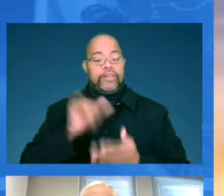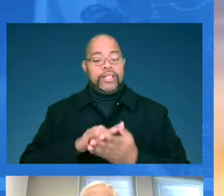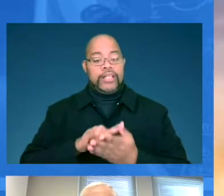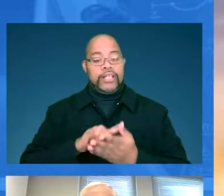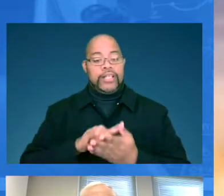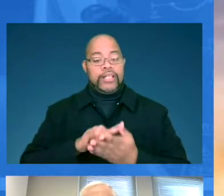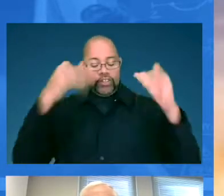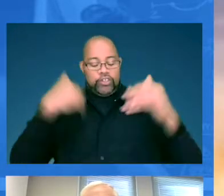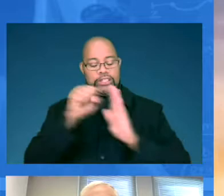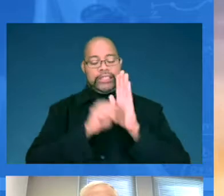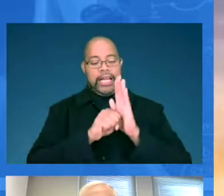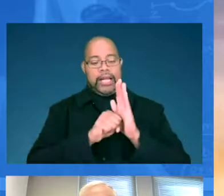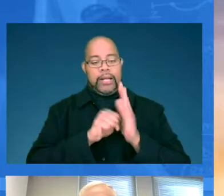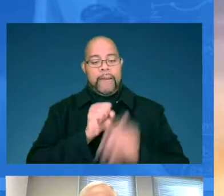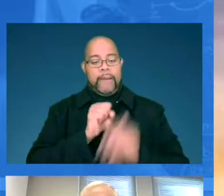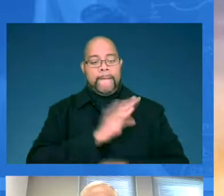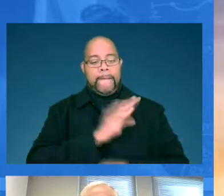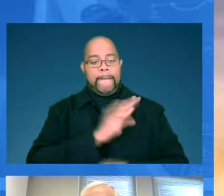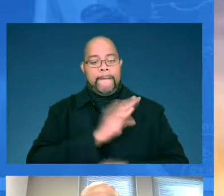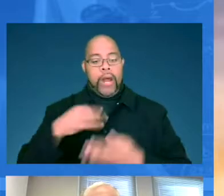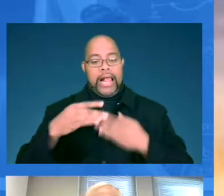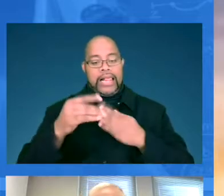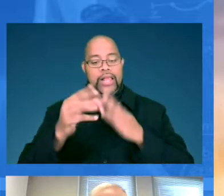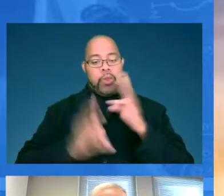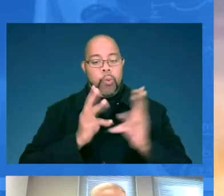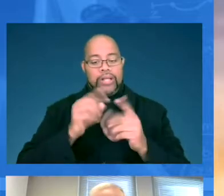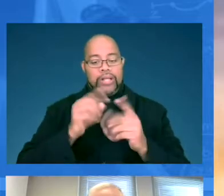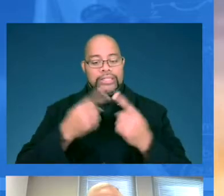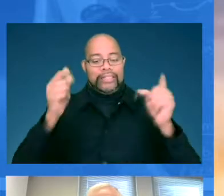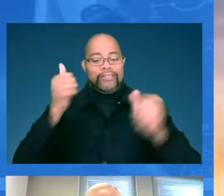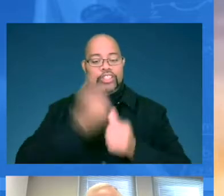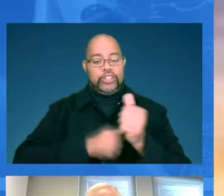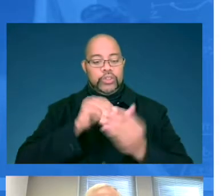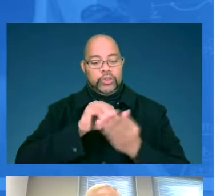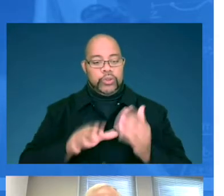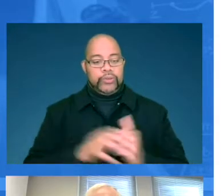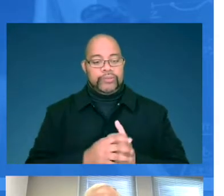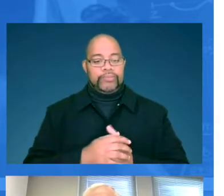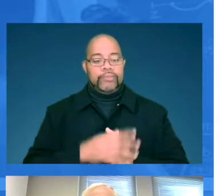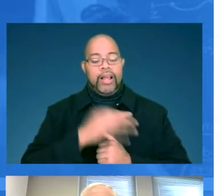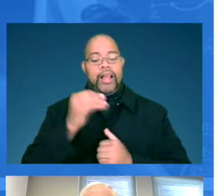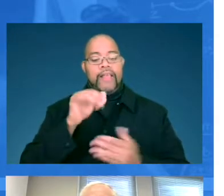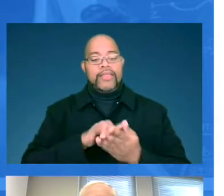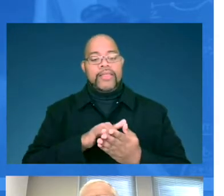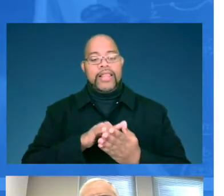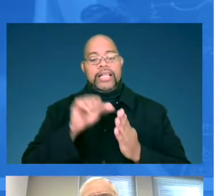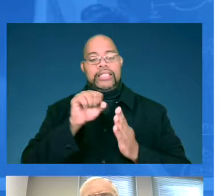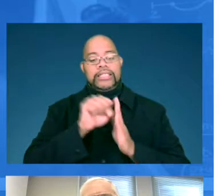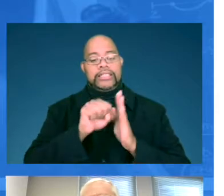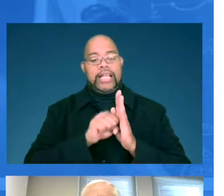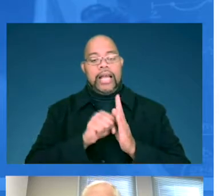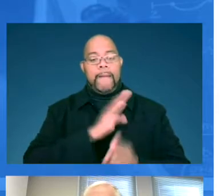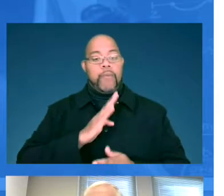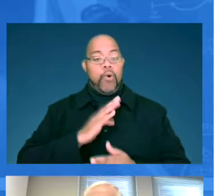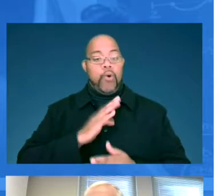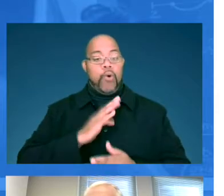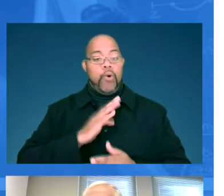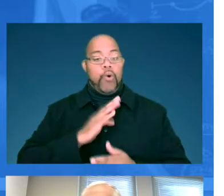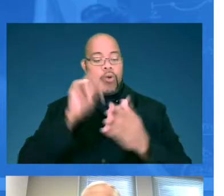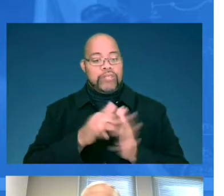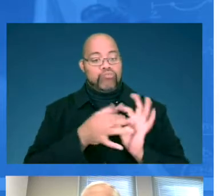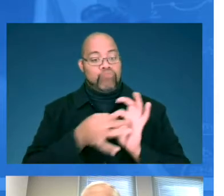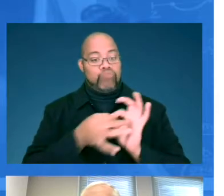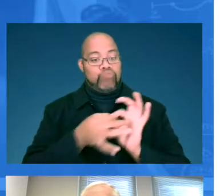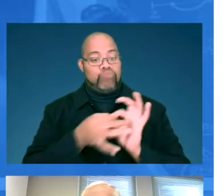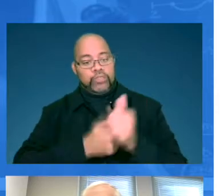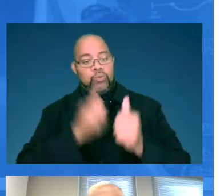the vision of our state board that we would lead the world in the success of each student. And these are our state board goals. Now, this is relevant